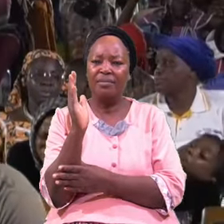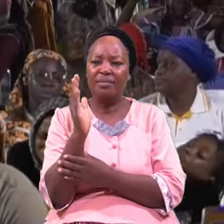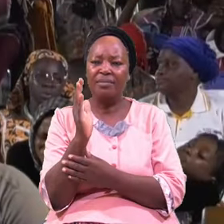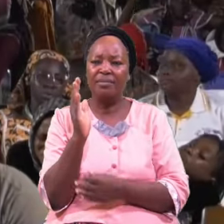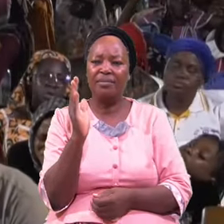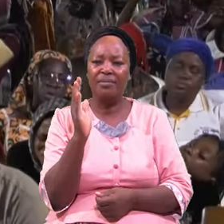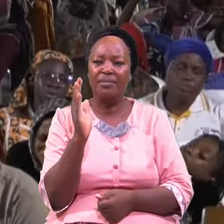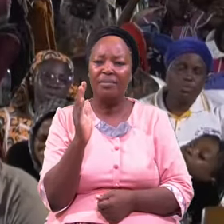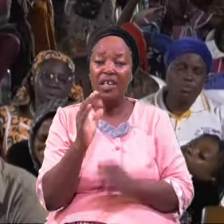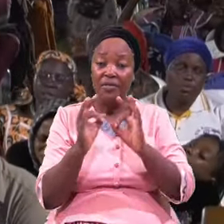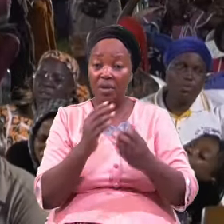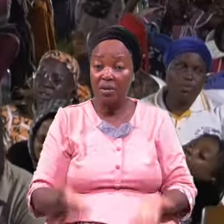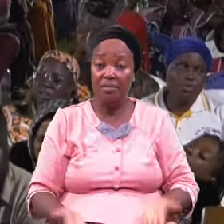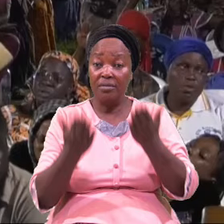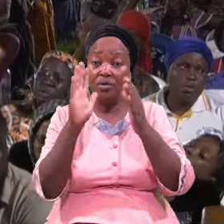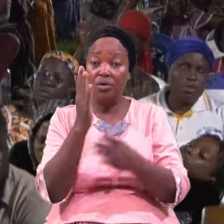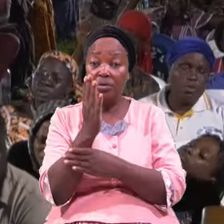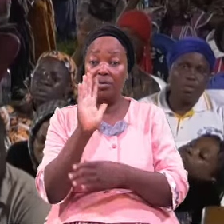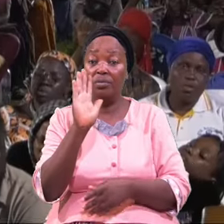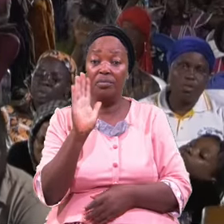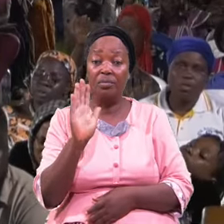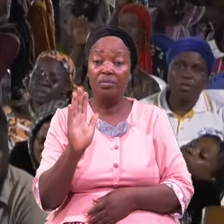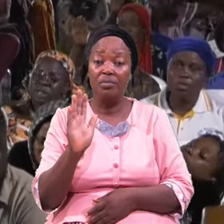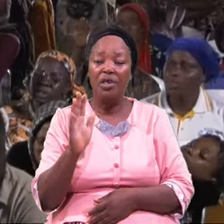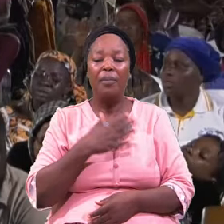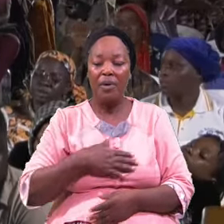If You Are Raising Up Your Hand Please Stand Up